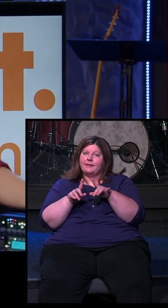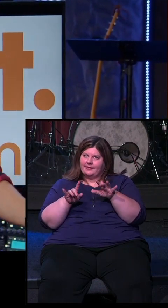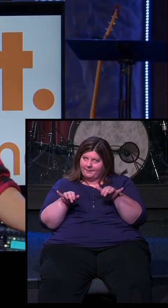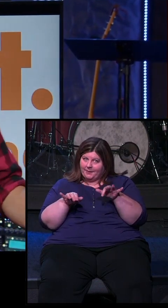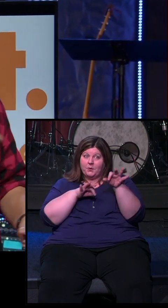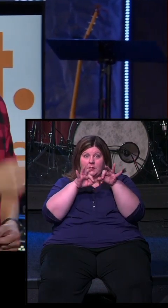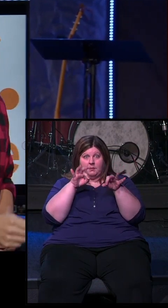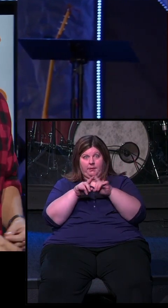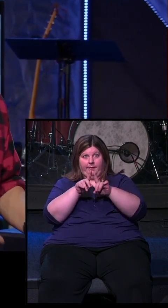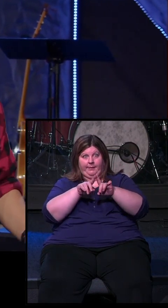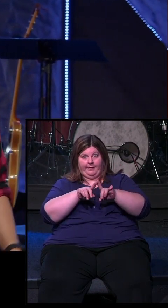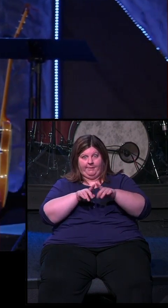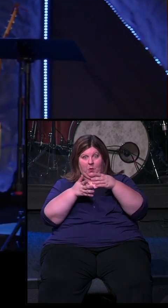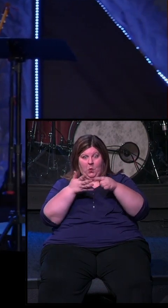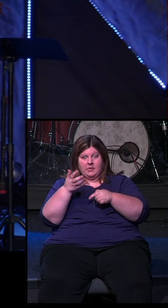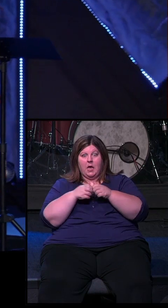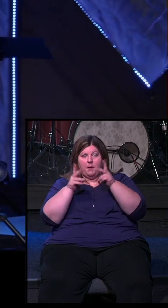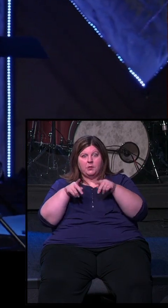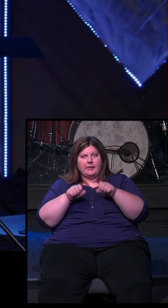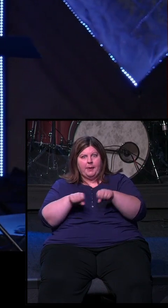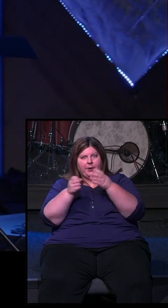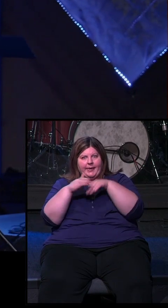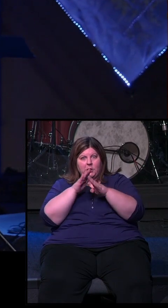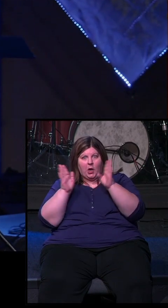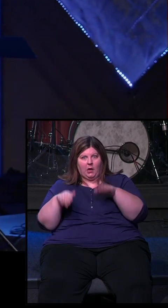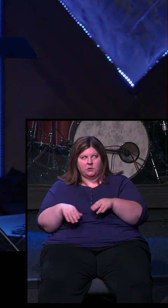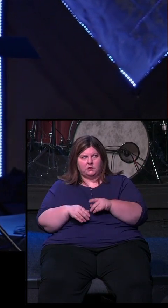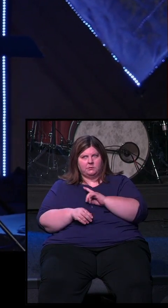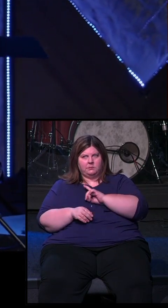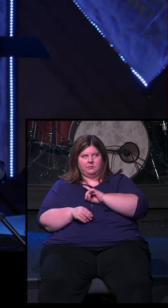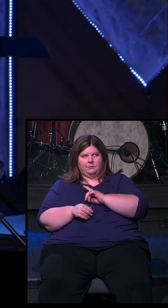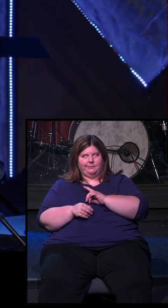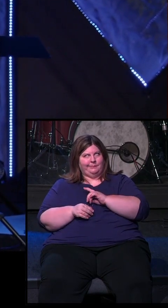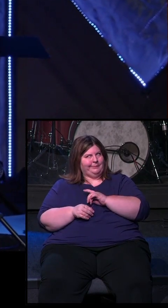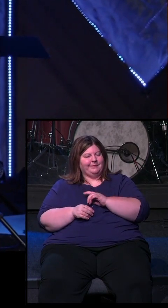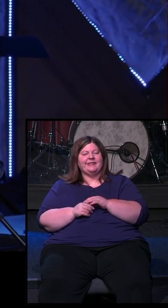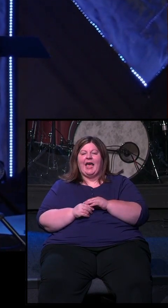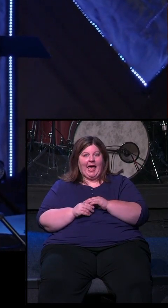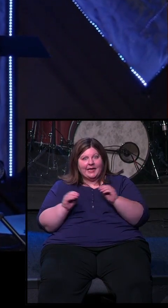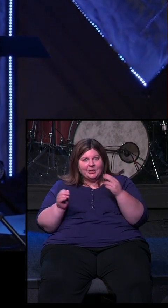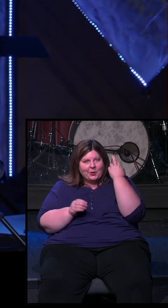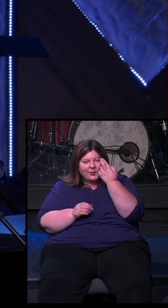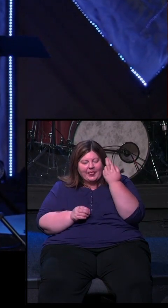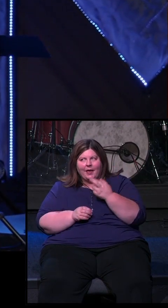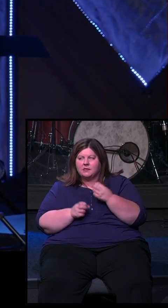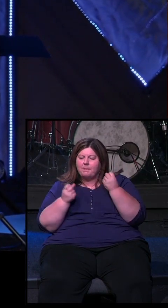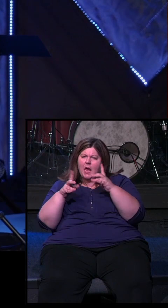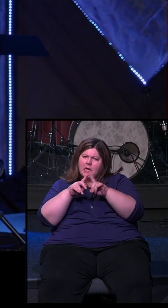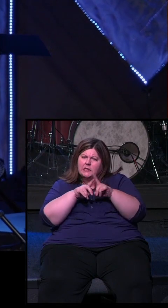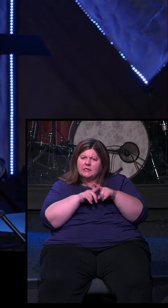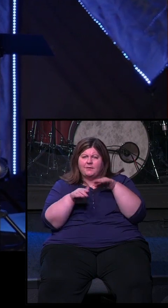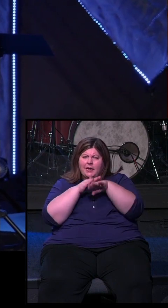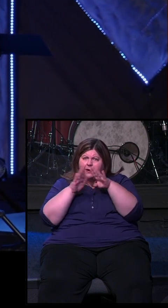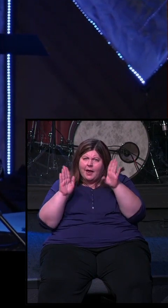telling us all the different ways that someone can break into your house. I had no idea how many different ways you could